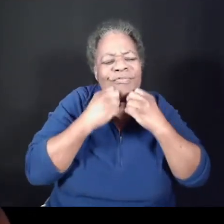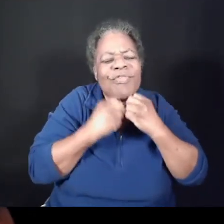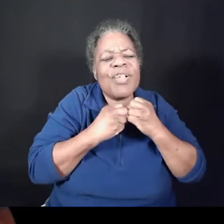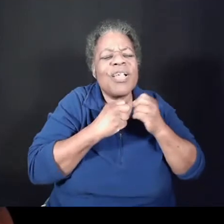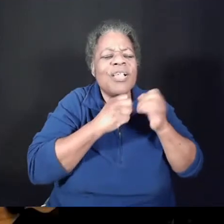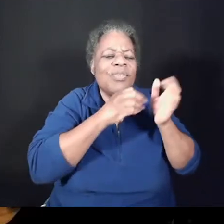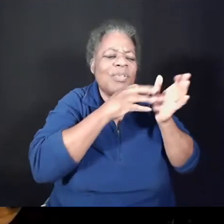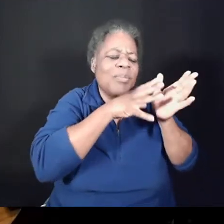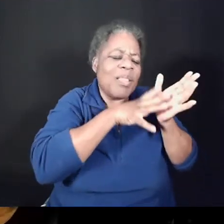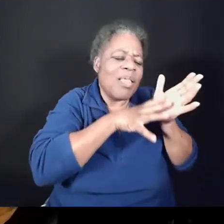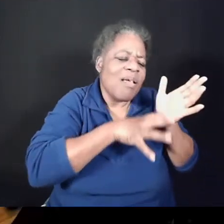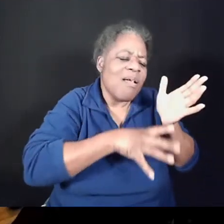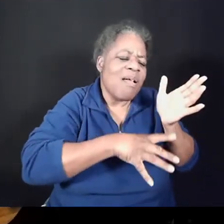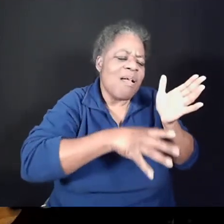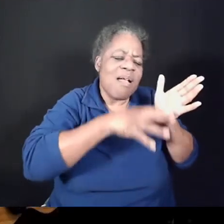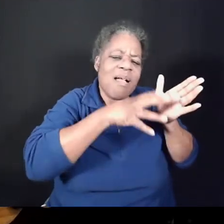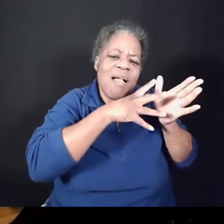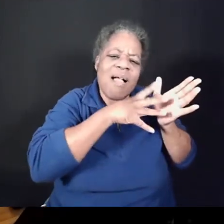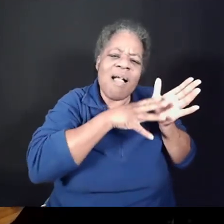Christ.